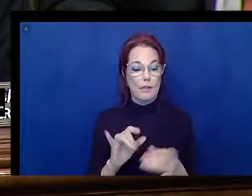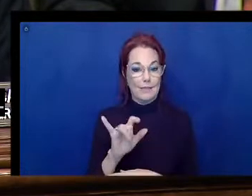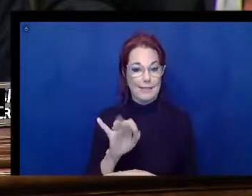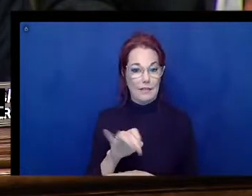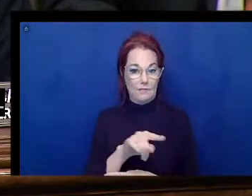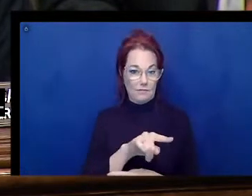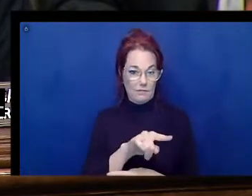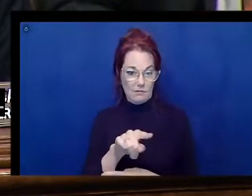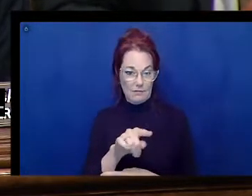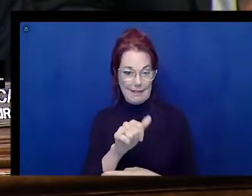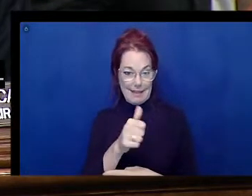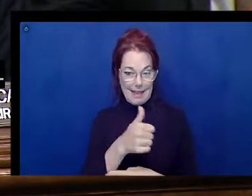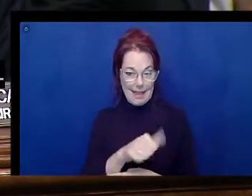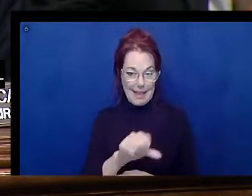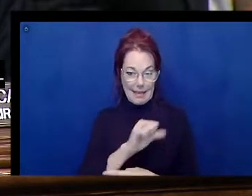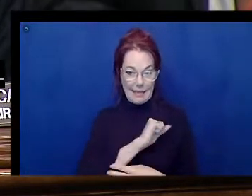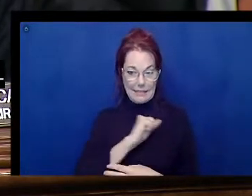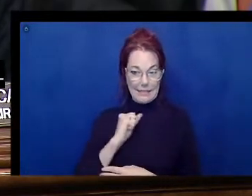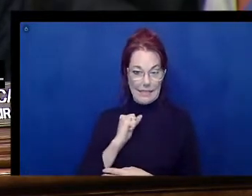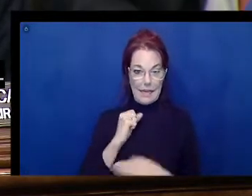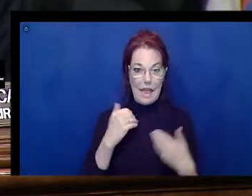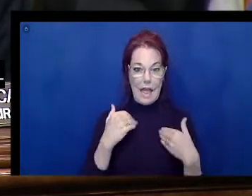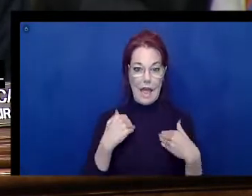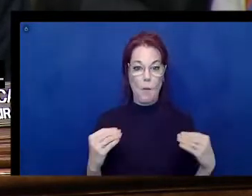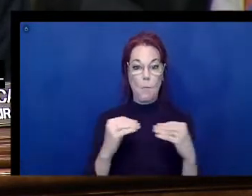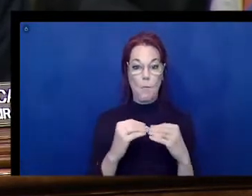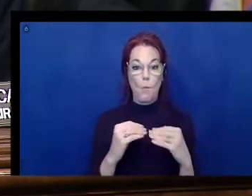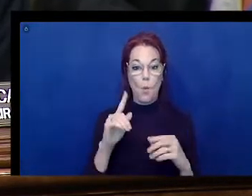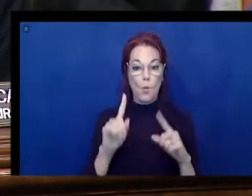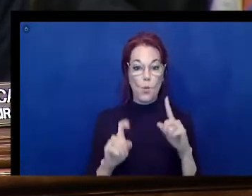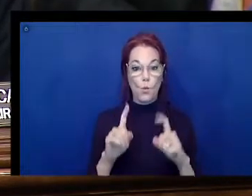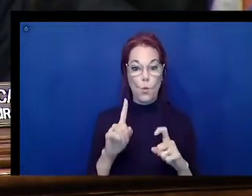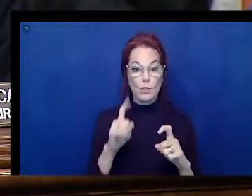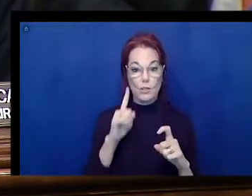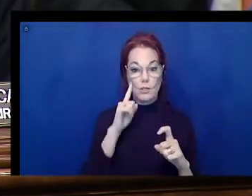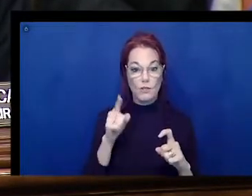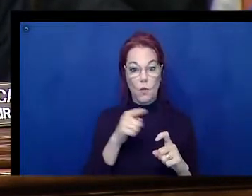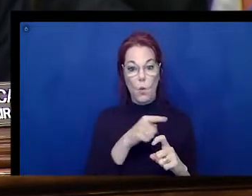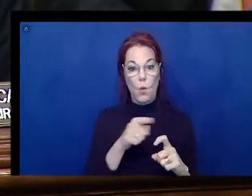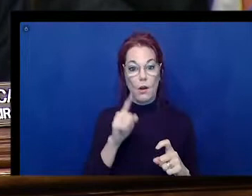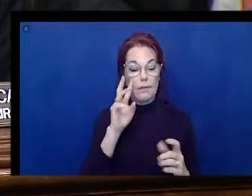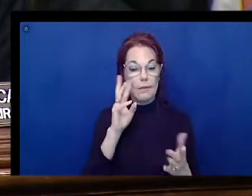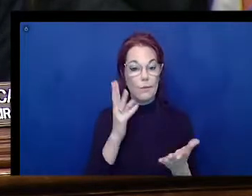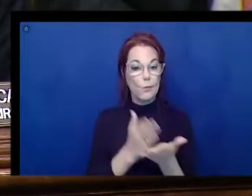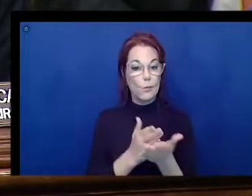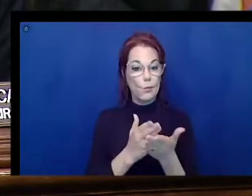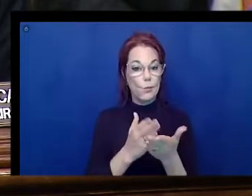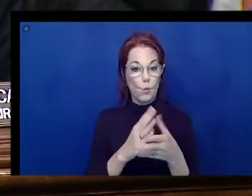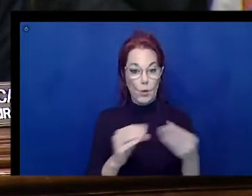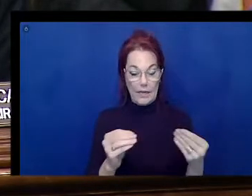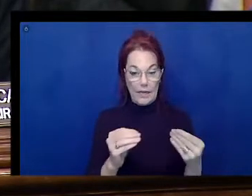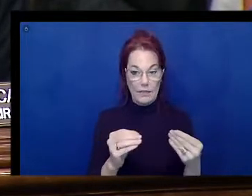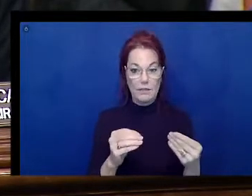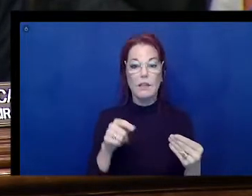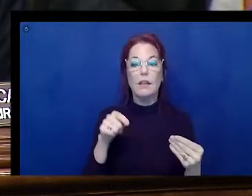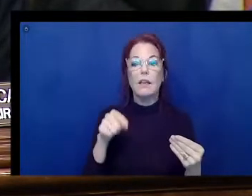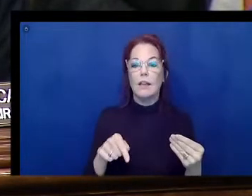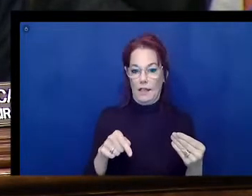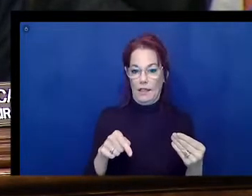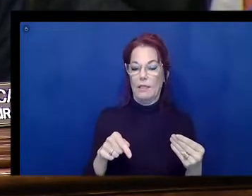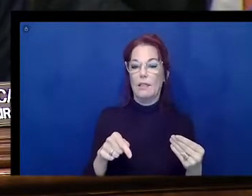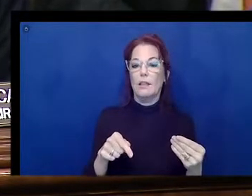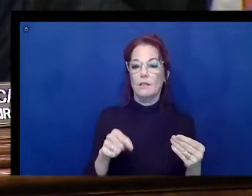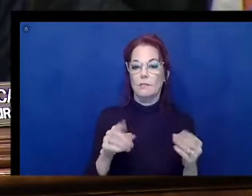for the witnesses or statements to be added, as I mentioned earlier, the hearing record will be kept open for seven days